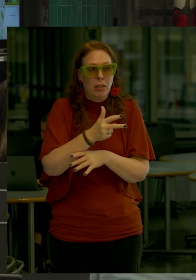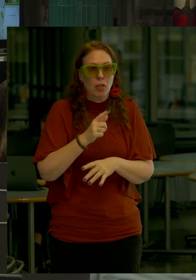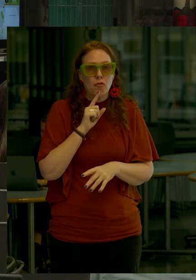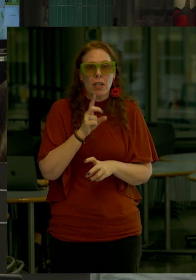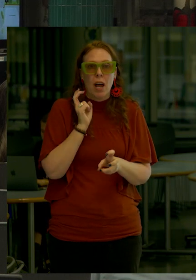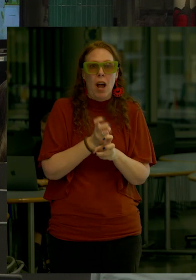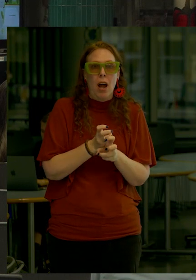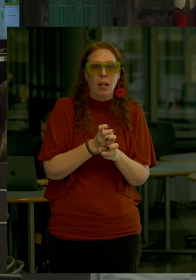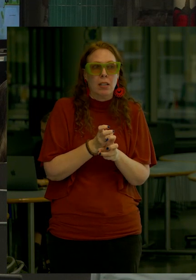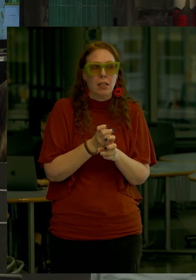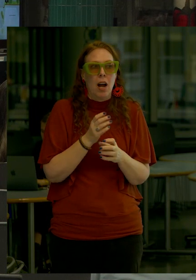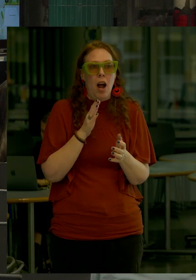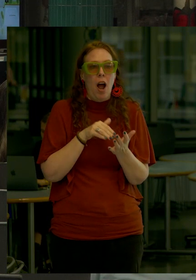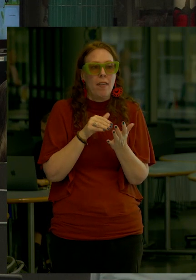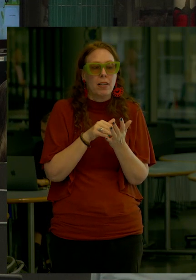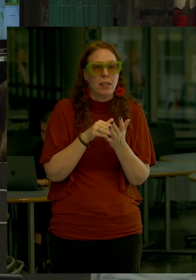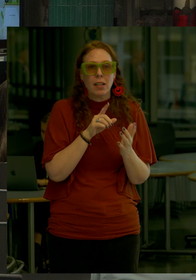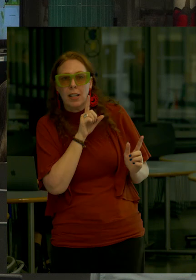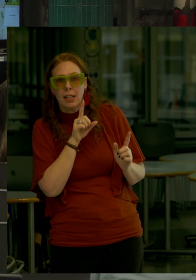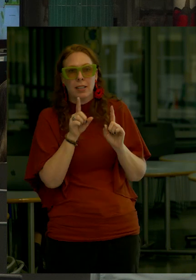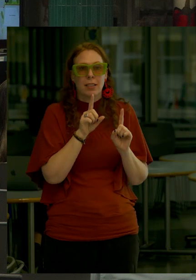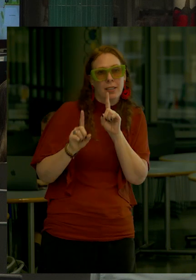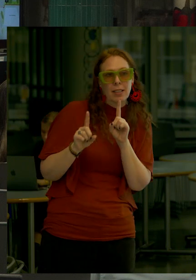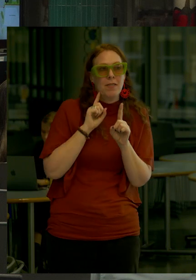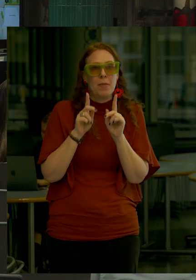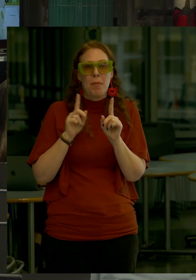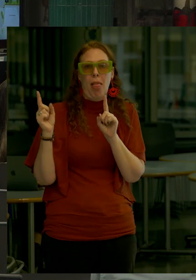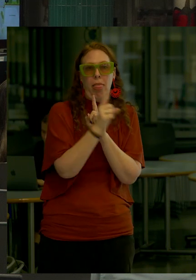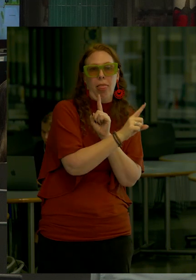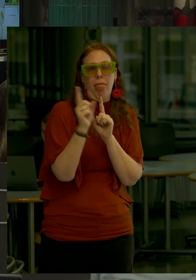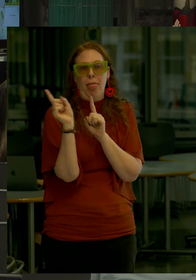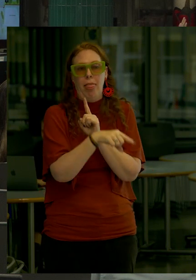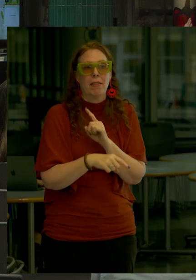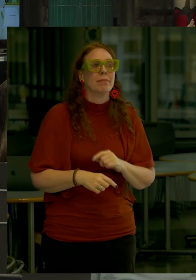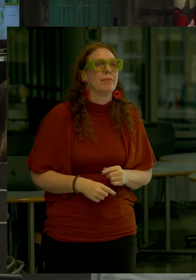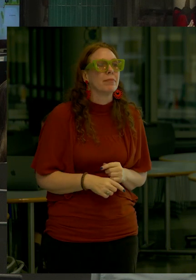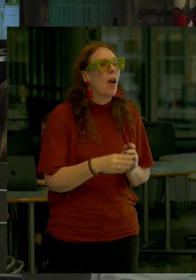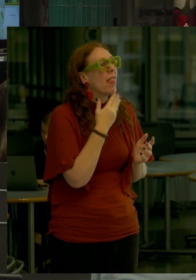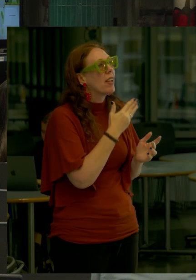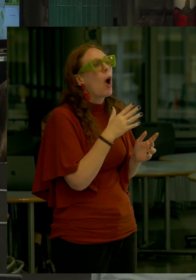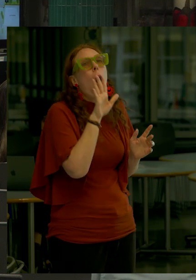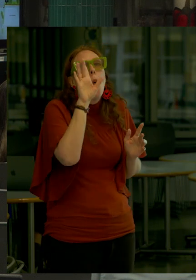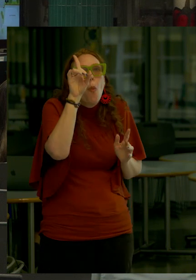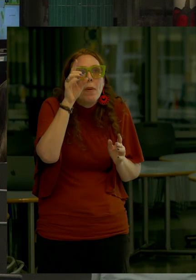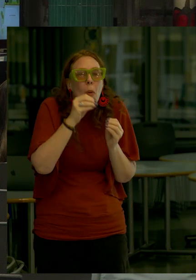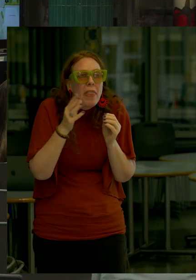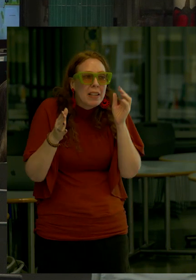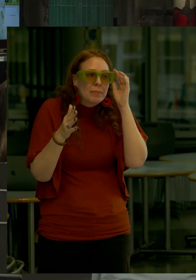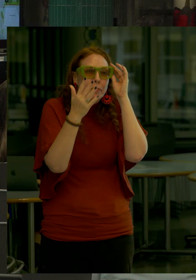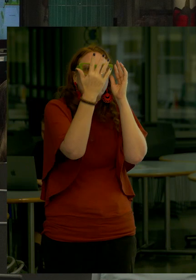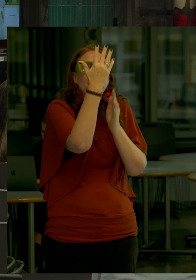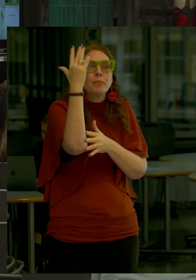really hard and we always have to duck away from those people Yeah, thank you for that Oh, oh, I have one more thing about the